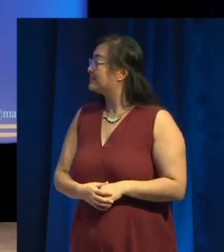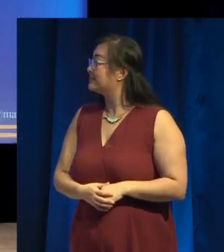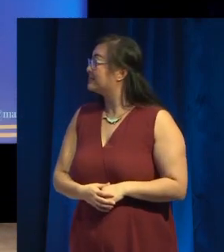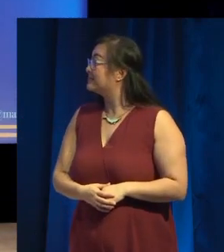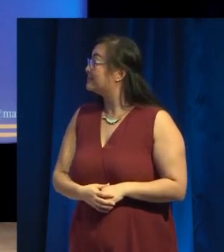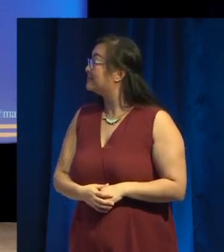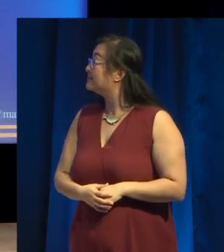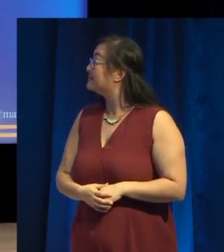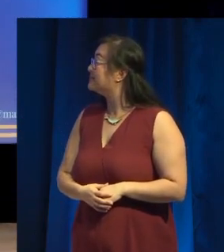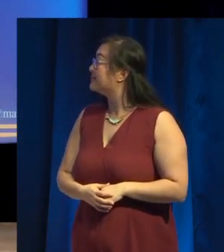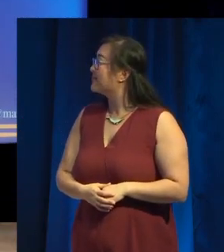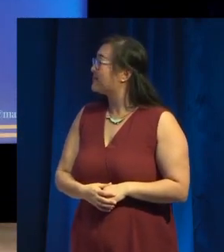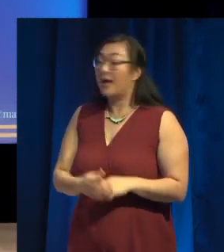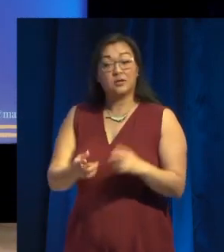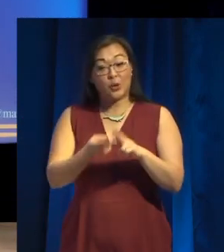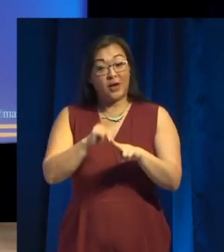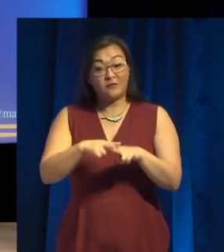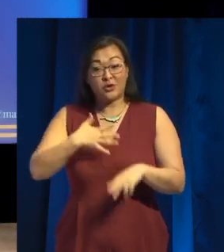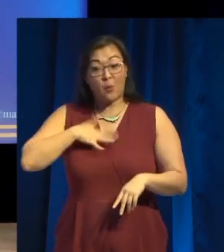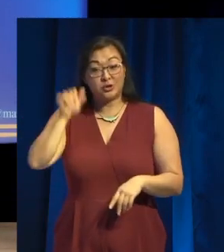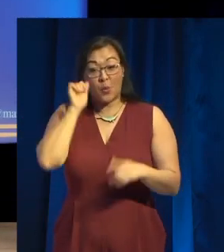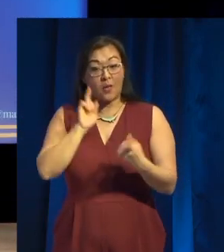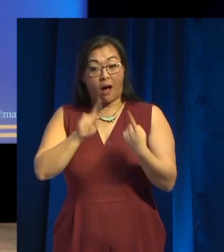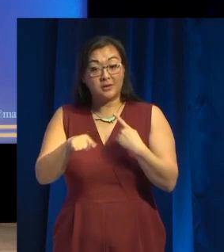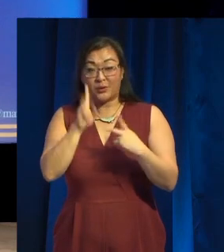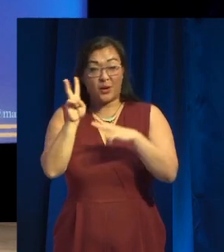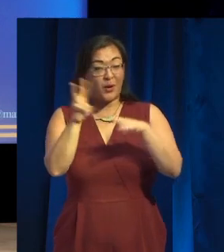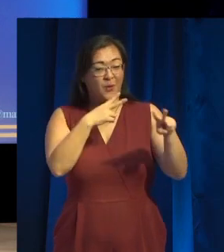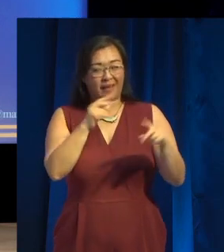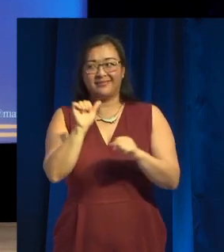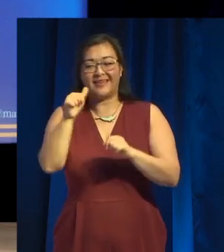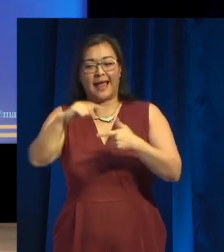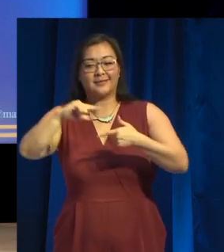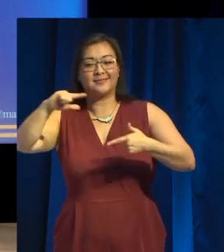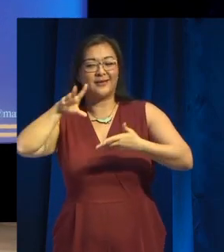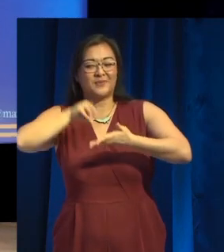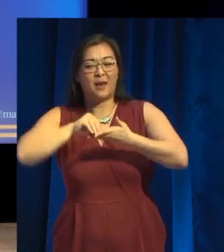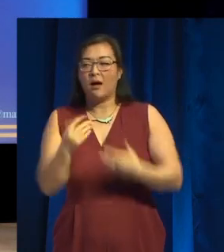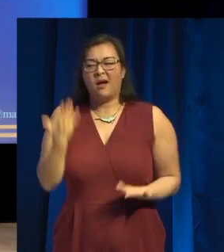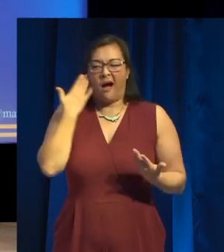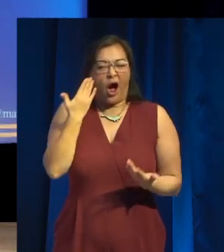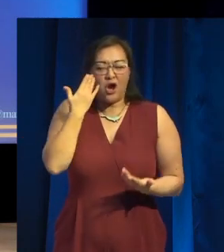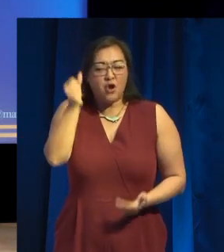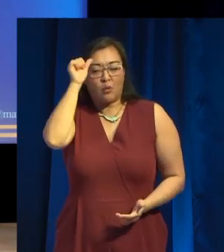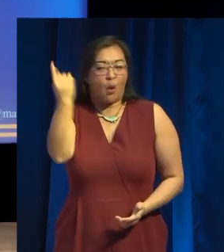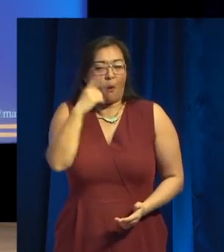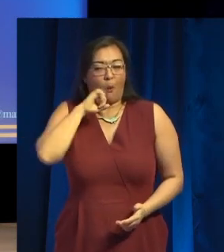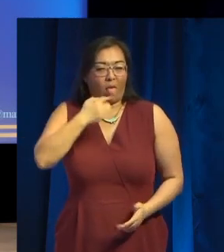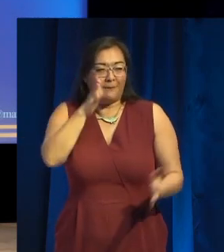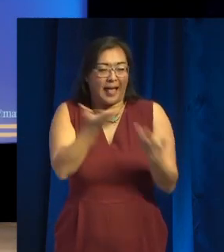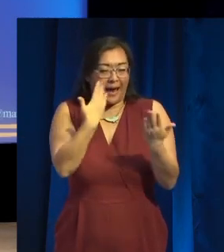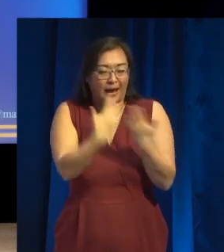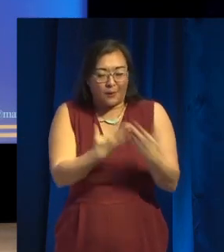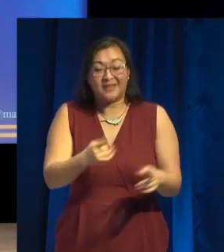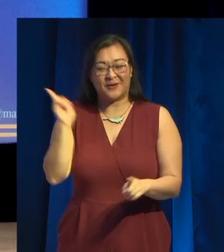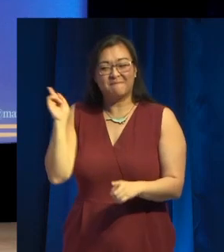So, if you don't want to know the result, look away now. It's okay, I know no one's going to download it anyway, so I can do the spoilers. So, in order to win